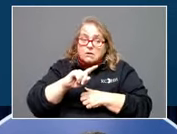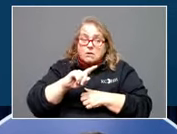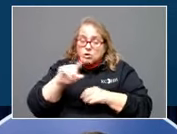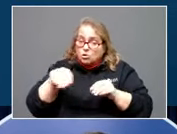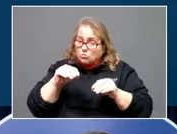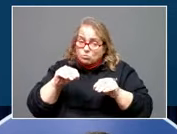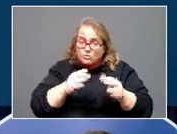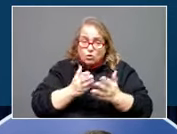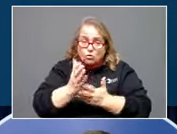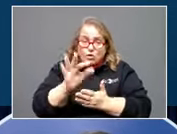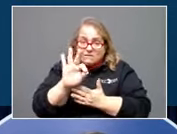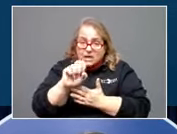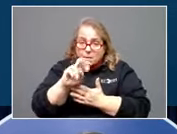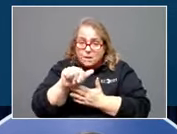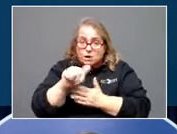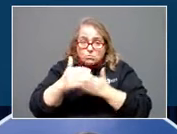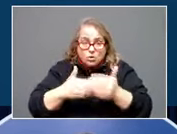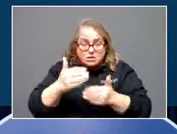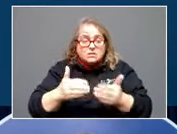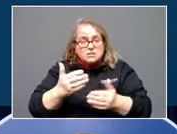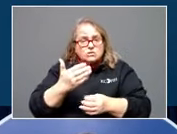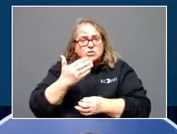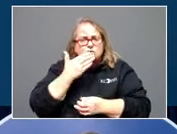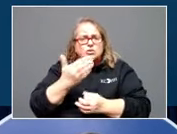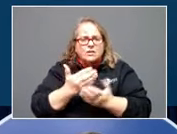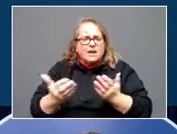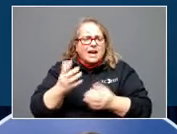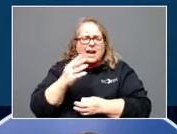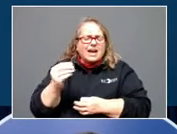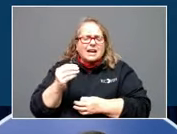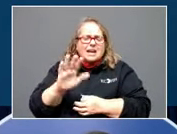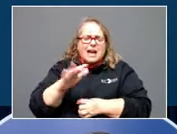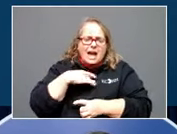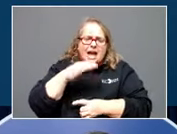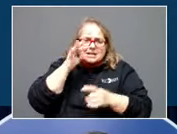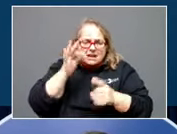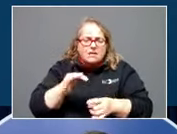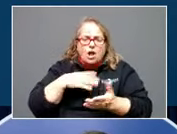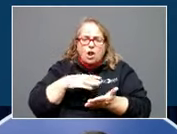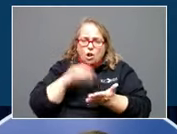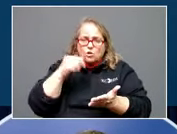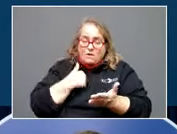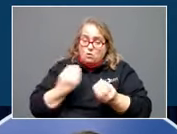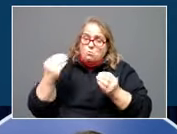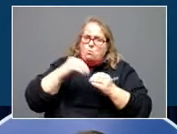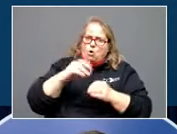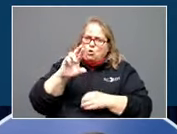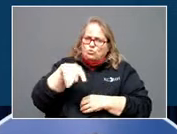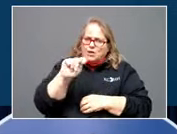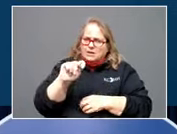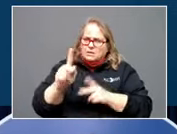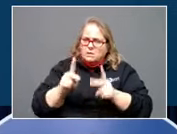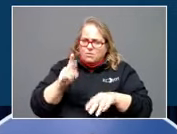or the rest, which is a good thing. I did definitely learn that we got more renters than I thought, and we're going to have to find more